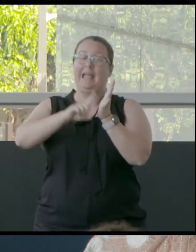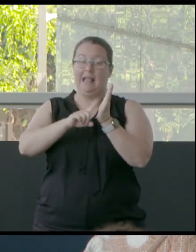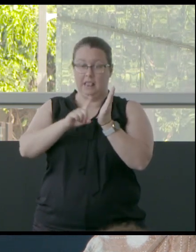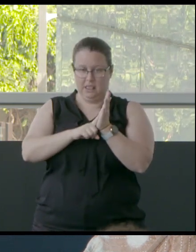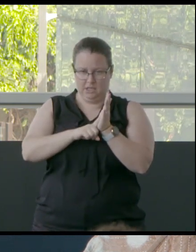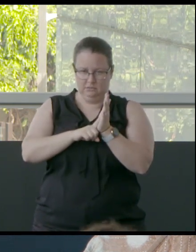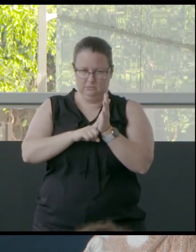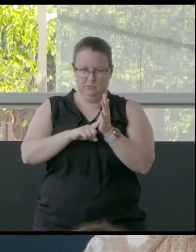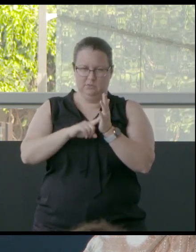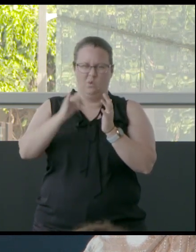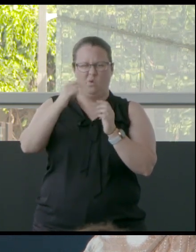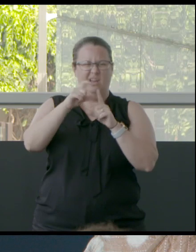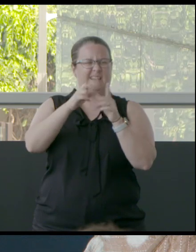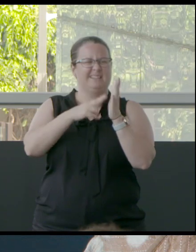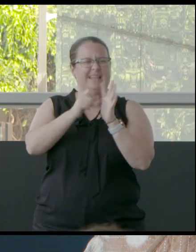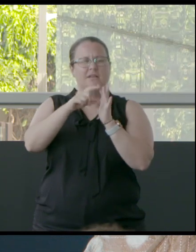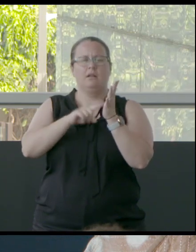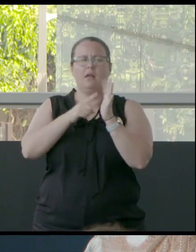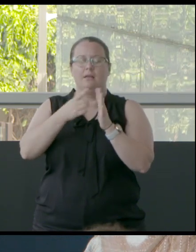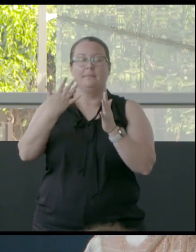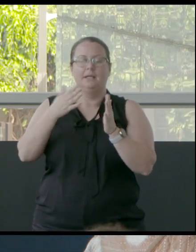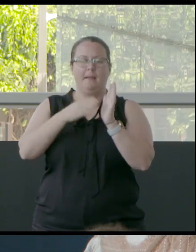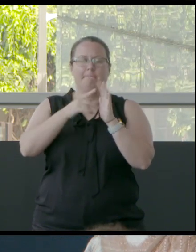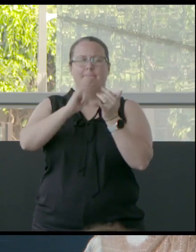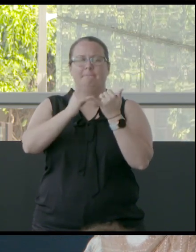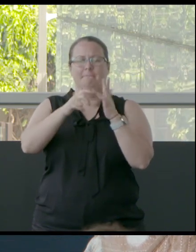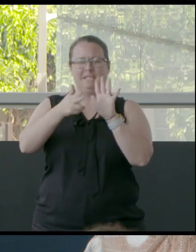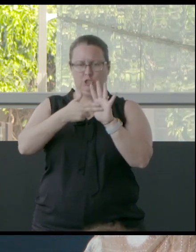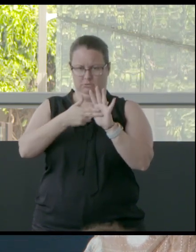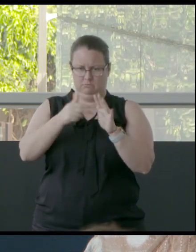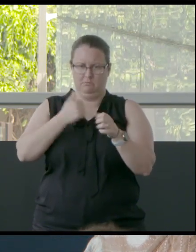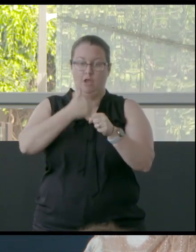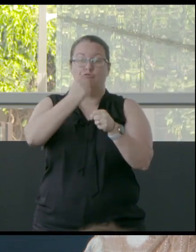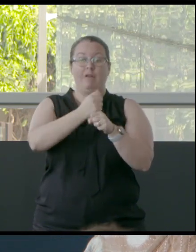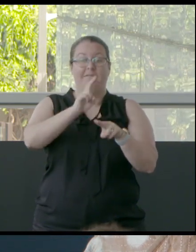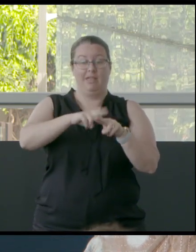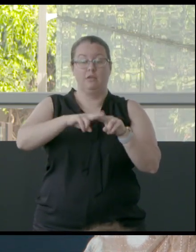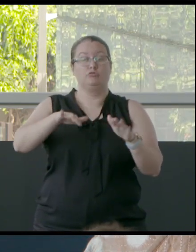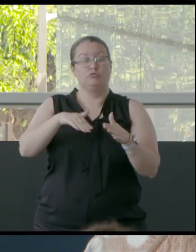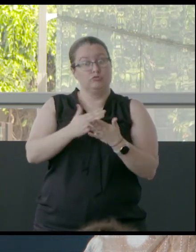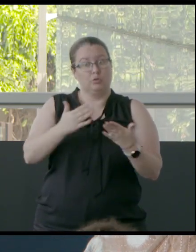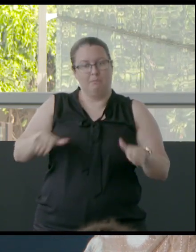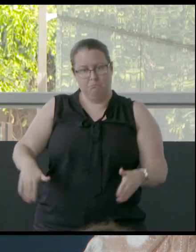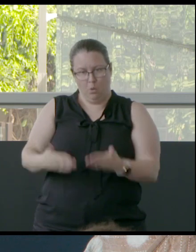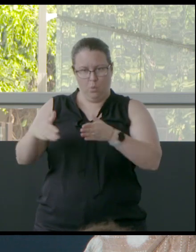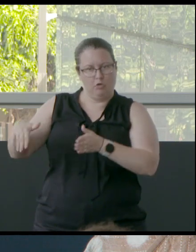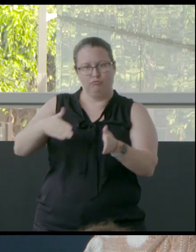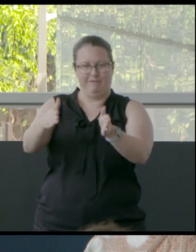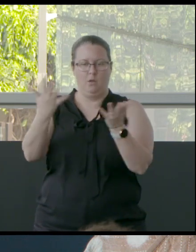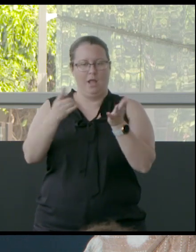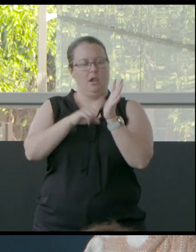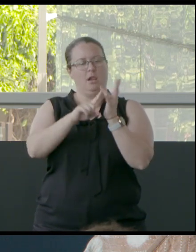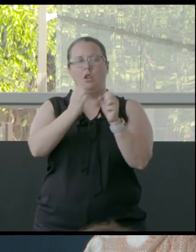yeah, Borgandramine, which is a mission. My grandfather was born on the river, he was born on the Bogan River.